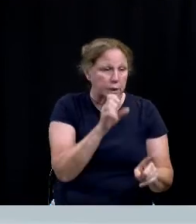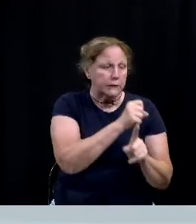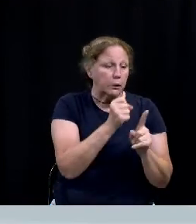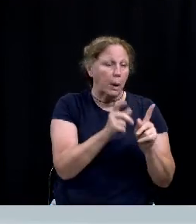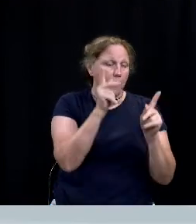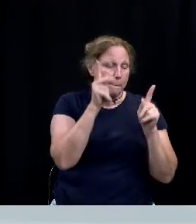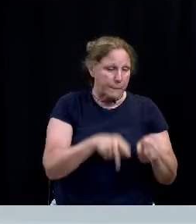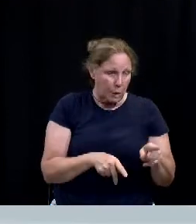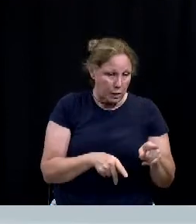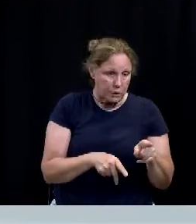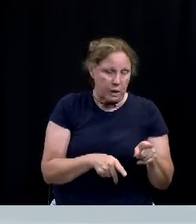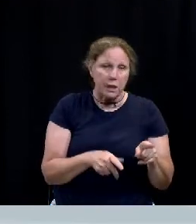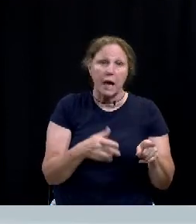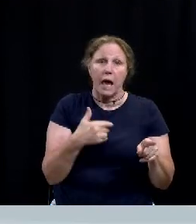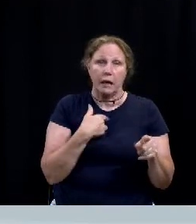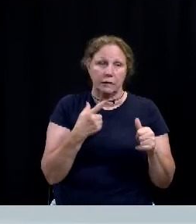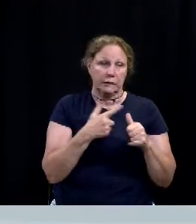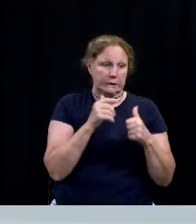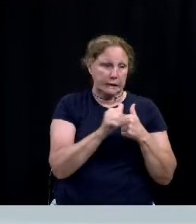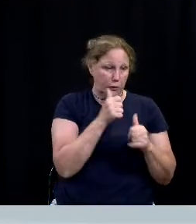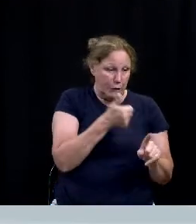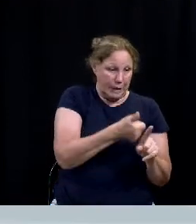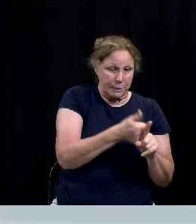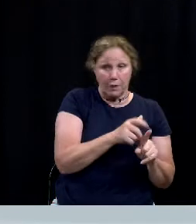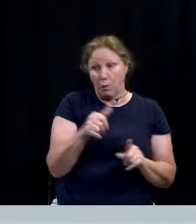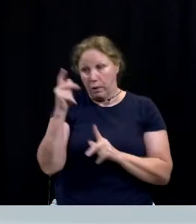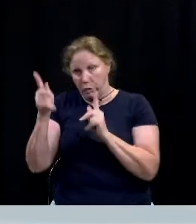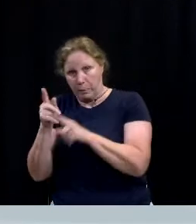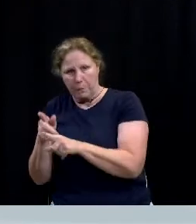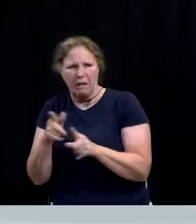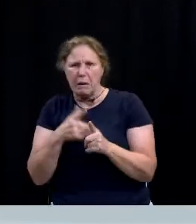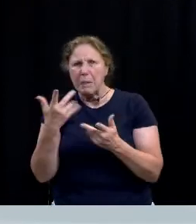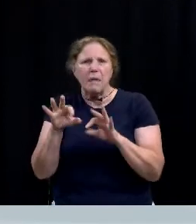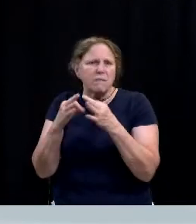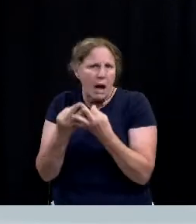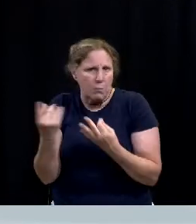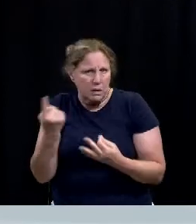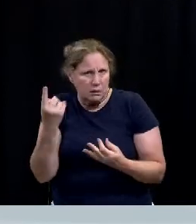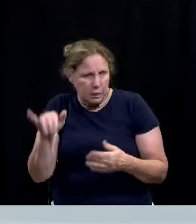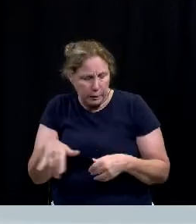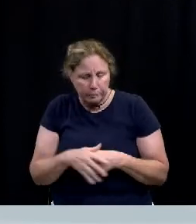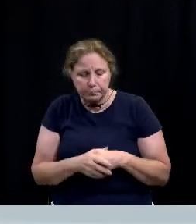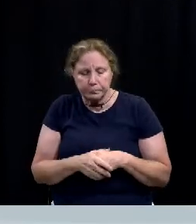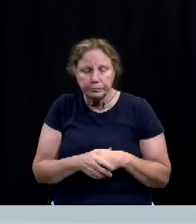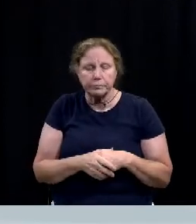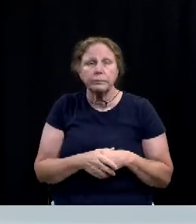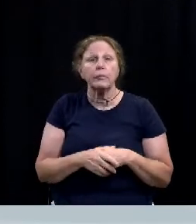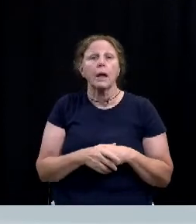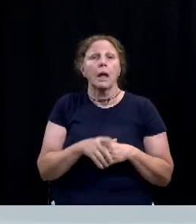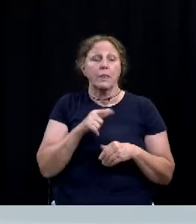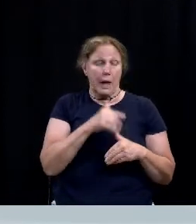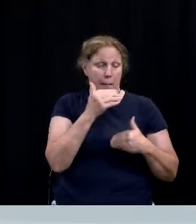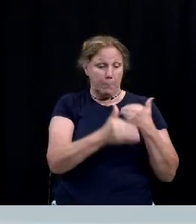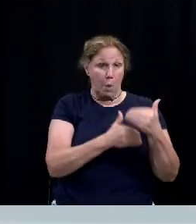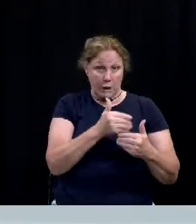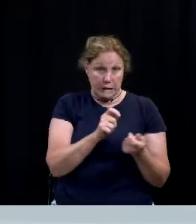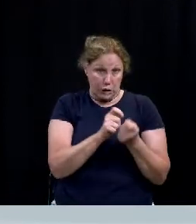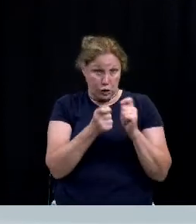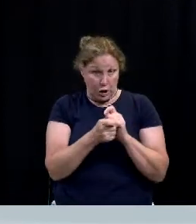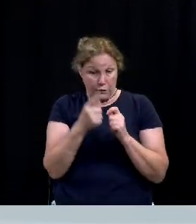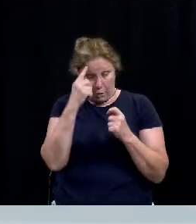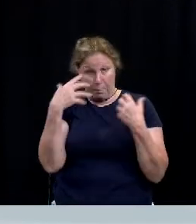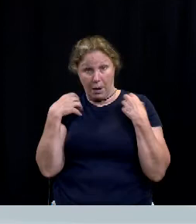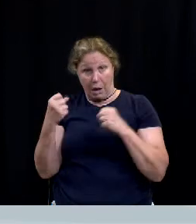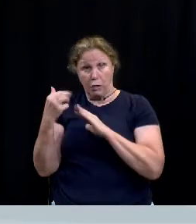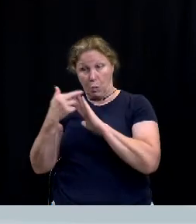poses an immediate danger to themselves or another person such as a family member though procedural changes have been made to mental health statutes